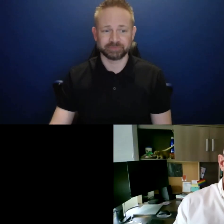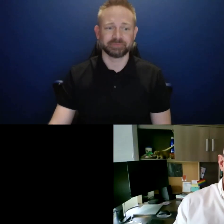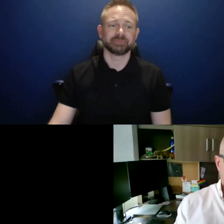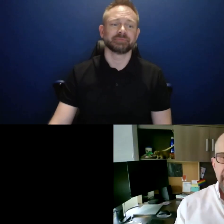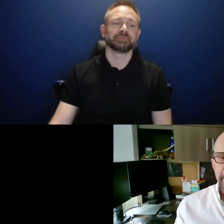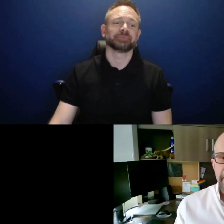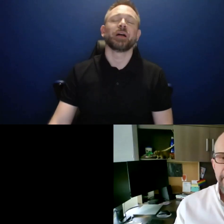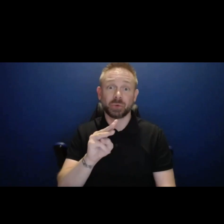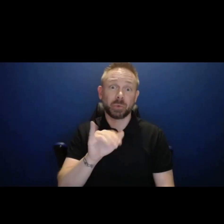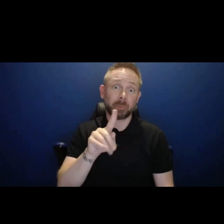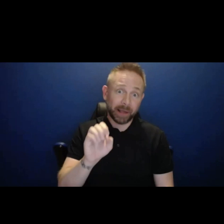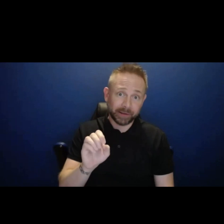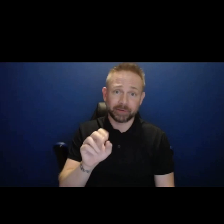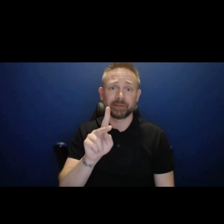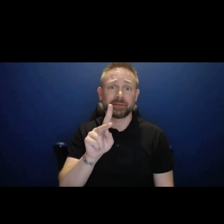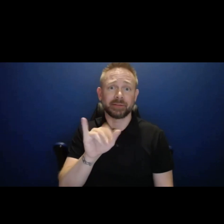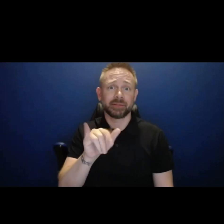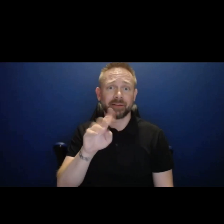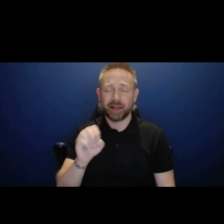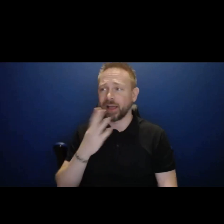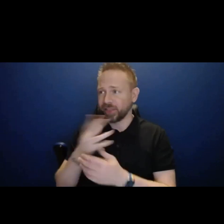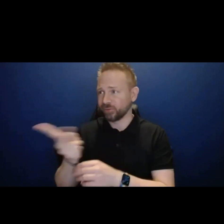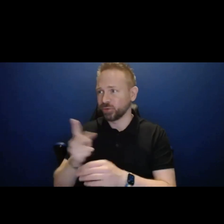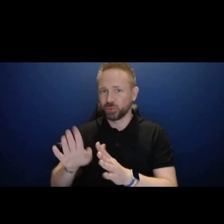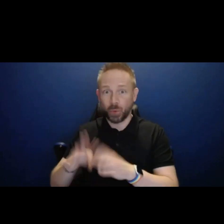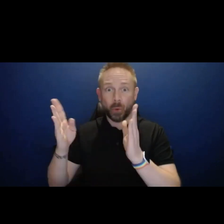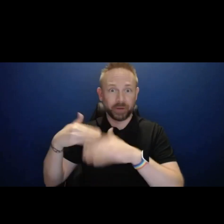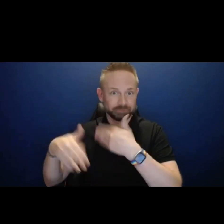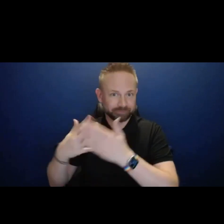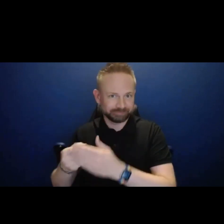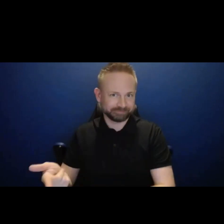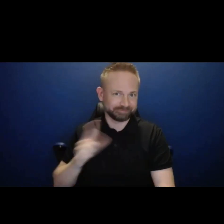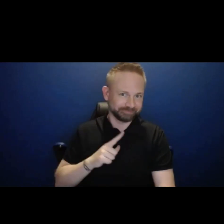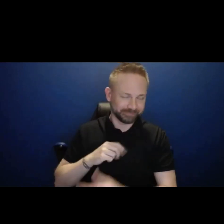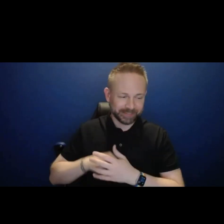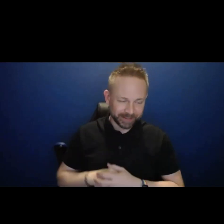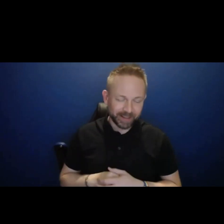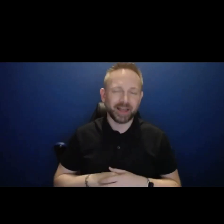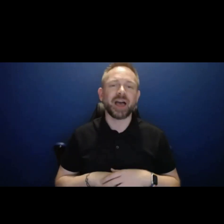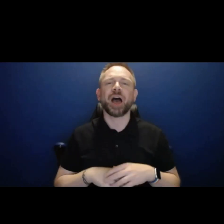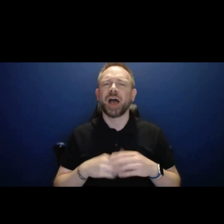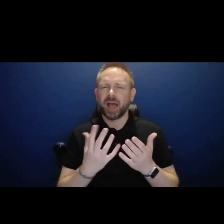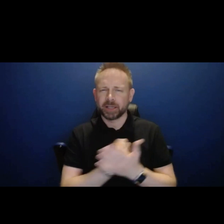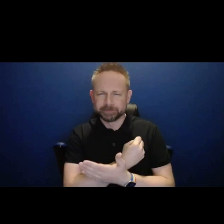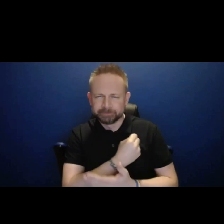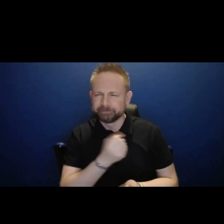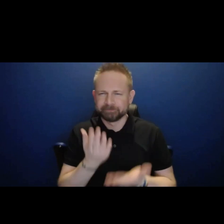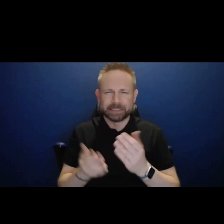Thank you, Mike and Kyle for getting us rolling there. I will just point out if people haven't seen yet in the in the chat